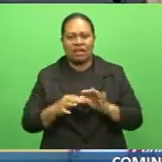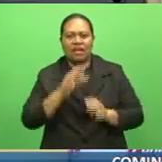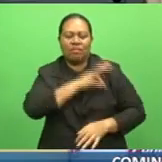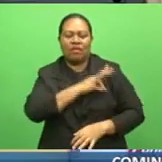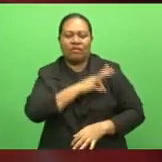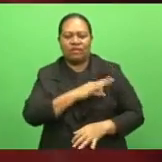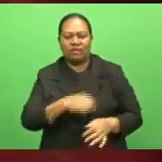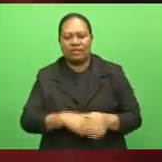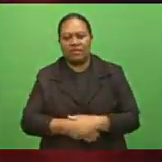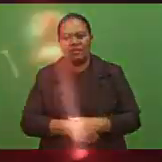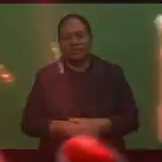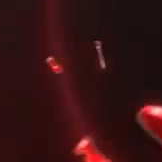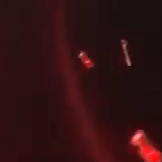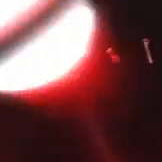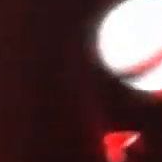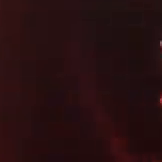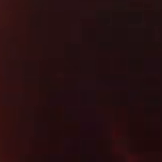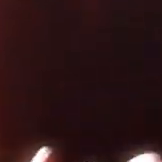break.